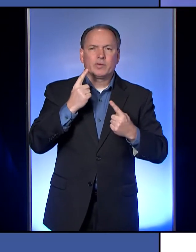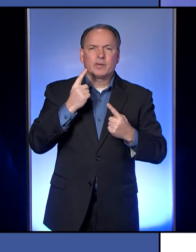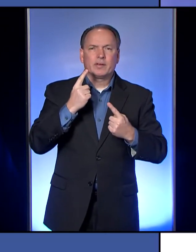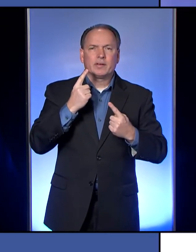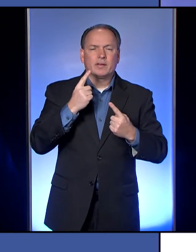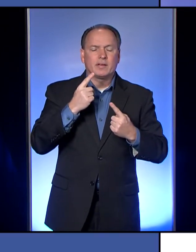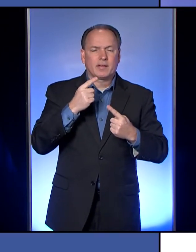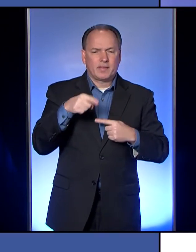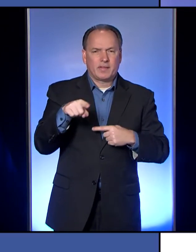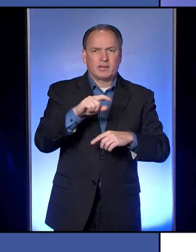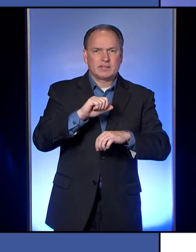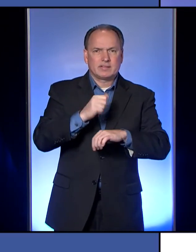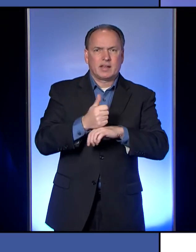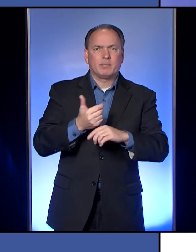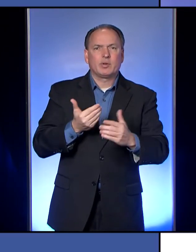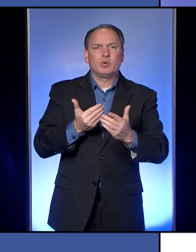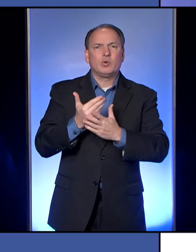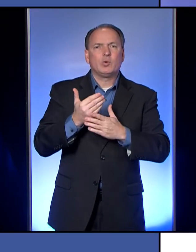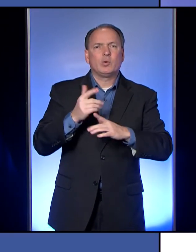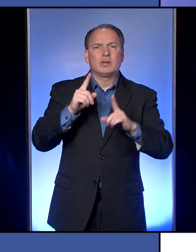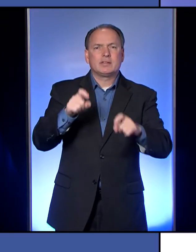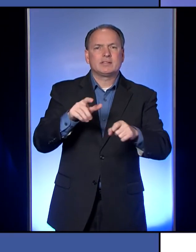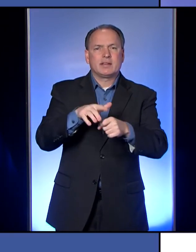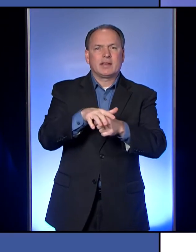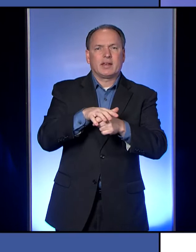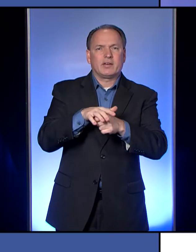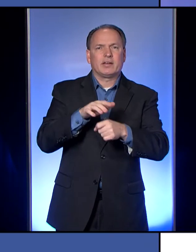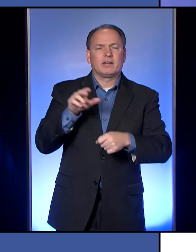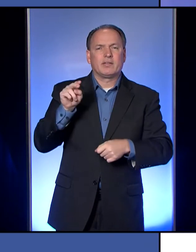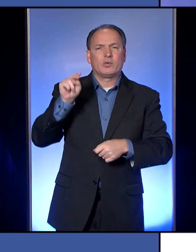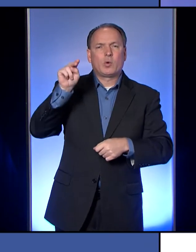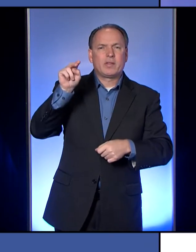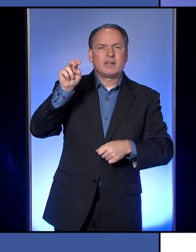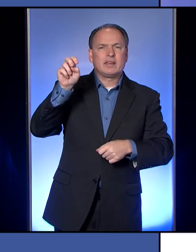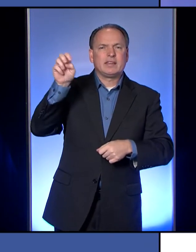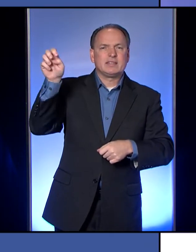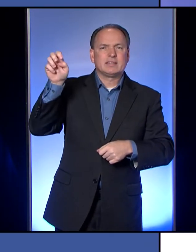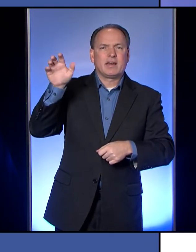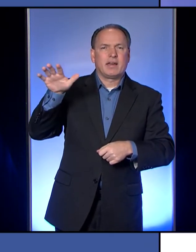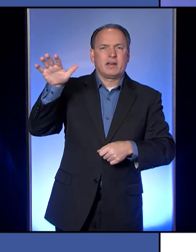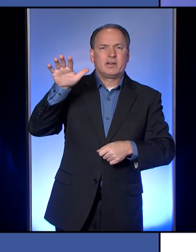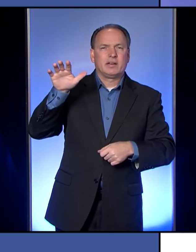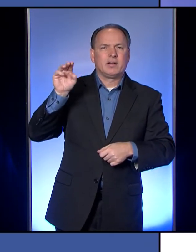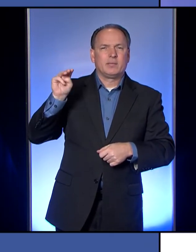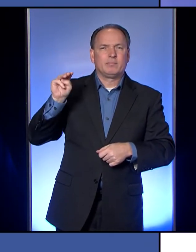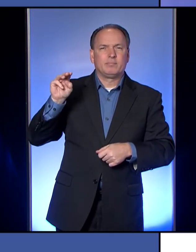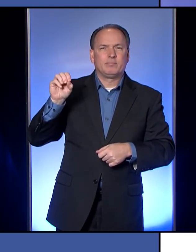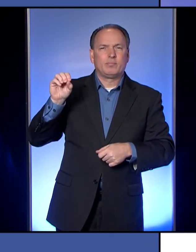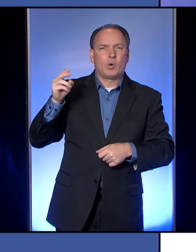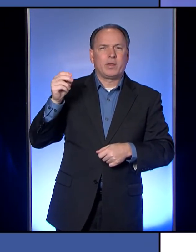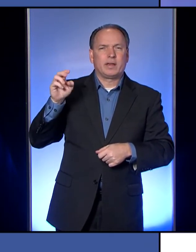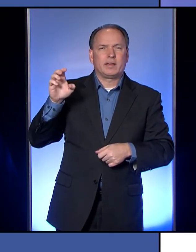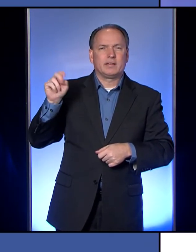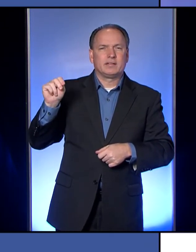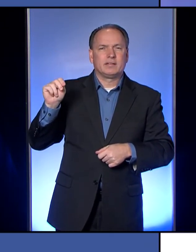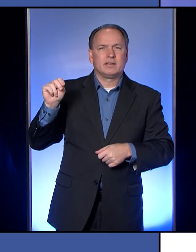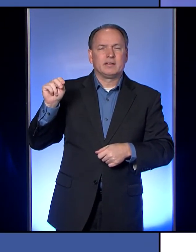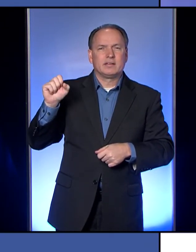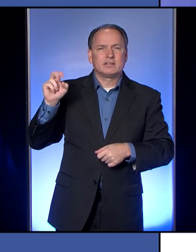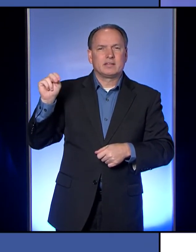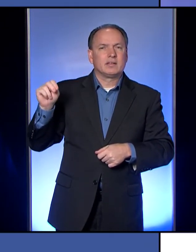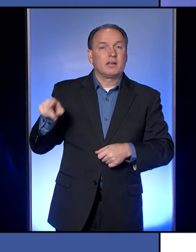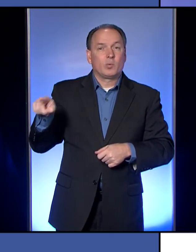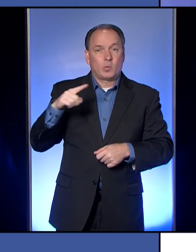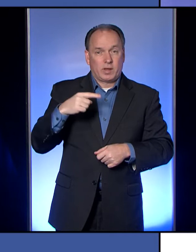testing area at Mohican sun, uh, in the Northeast. Uh, we have plenty of, uh, testing capacity here,